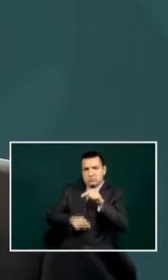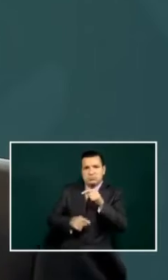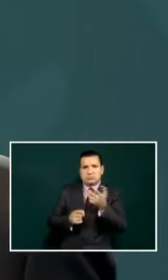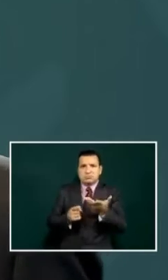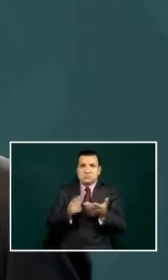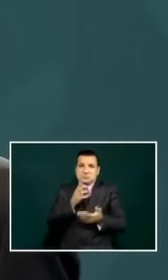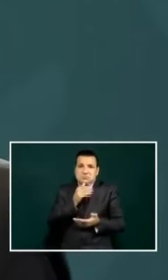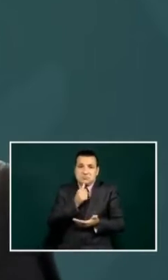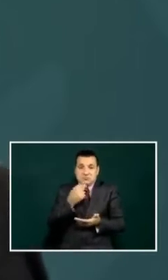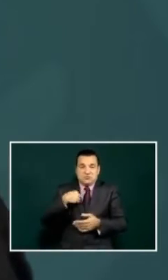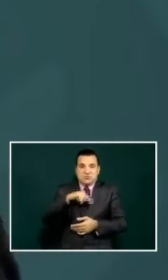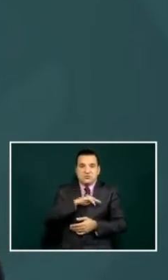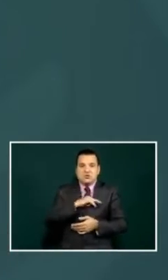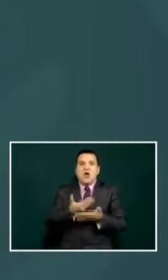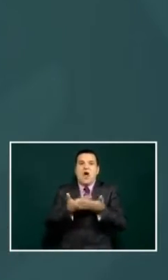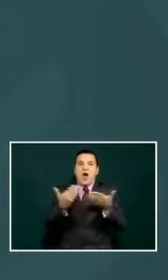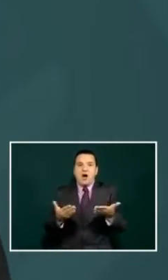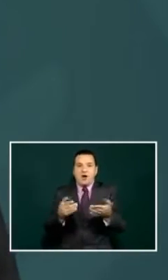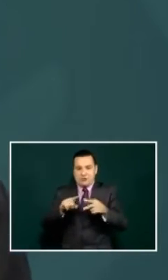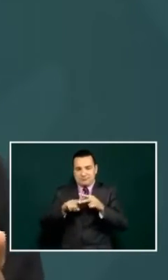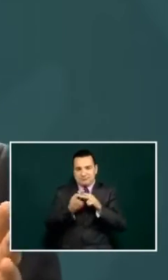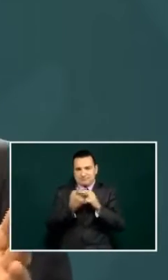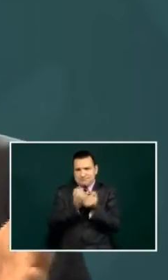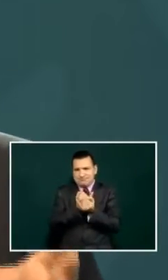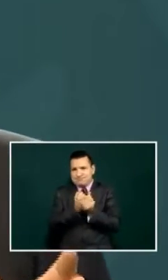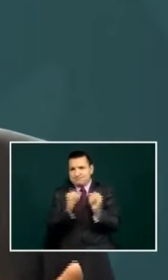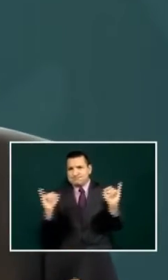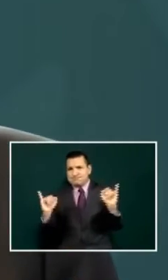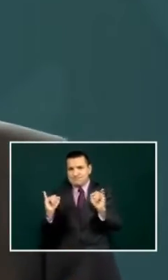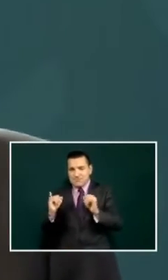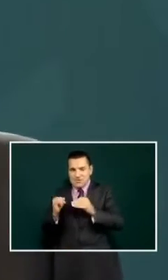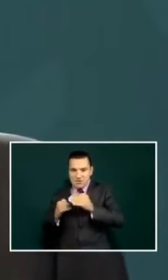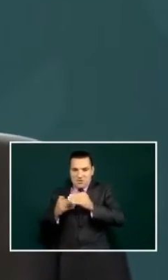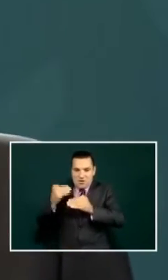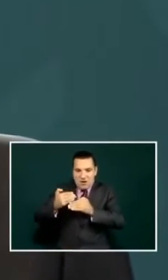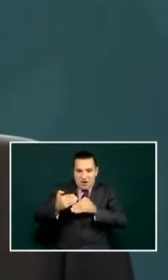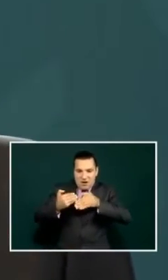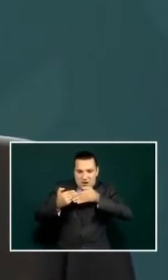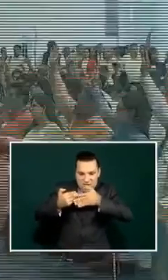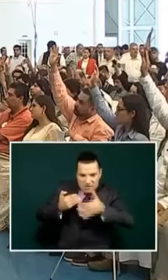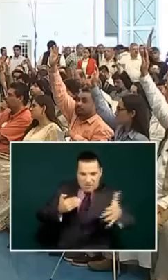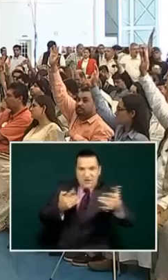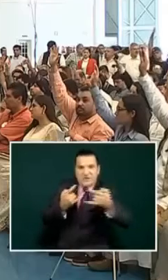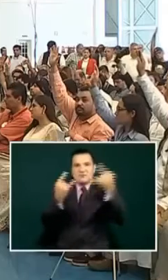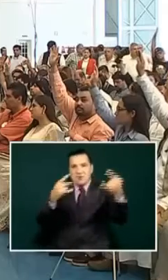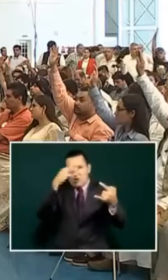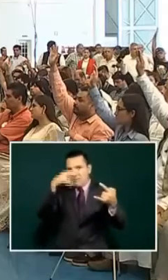we are inaugurating a new phase